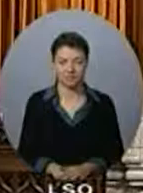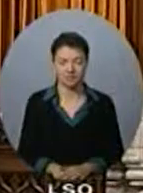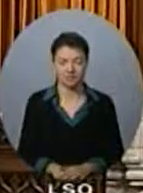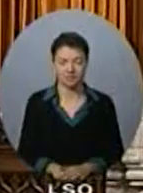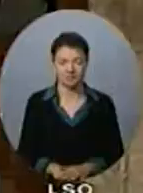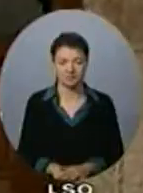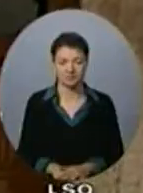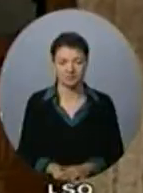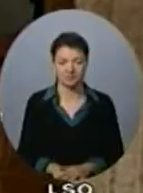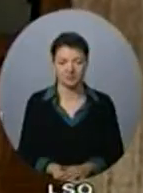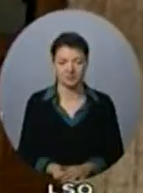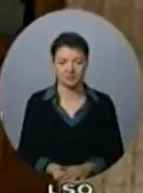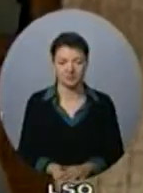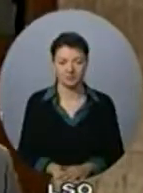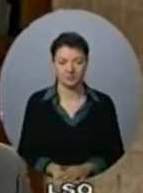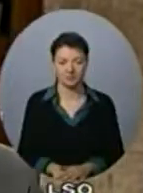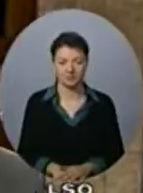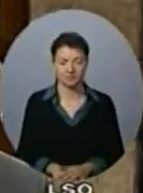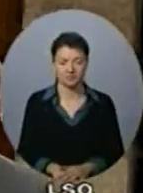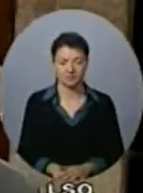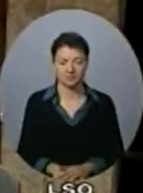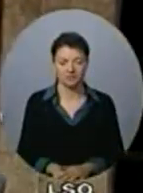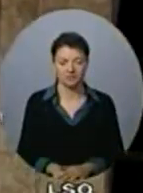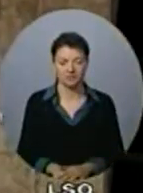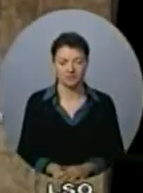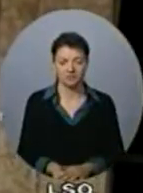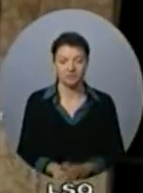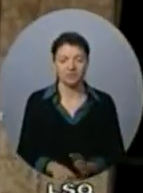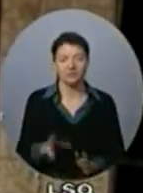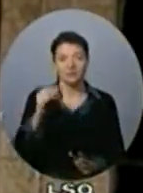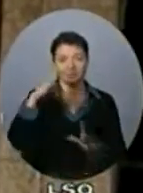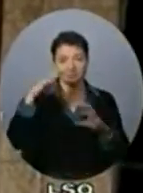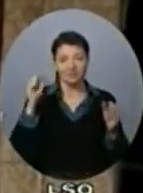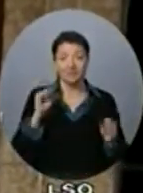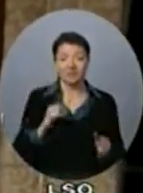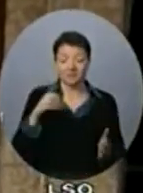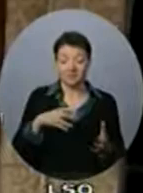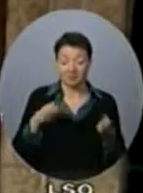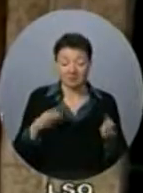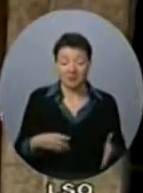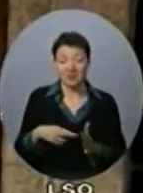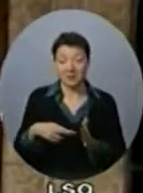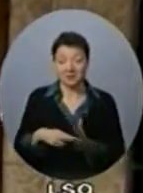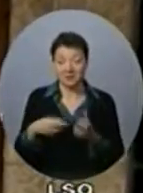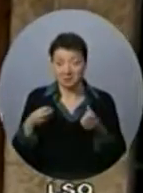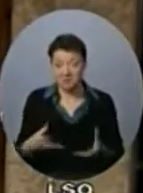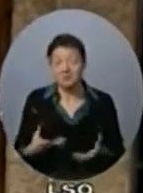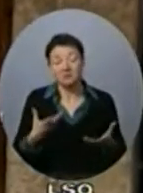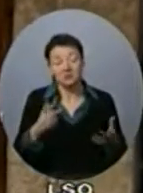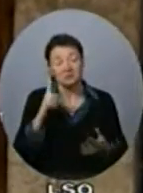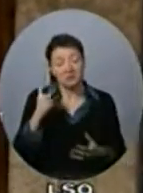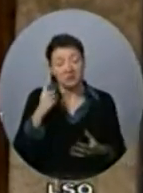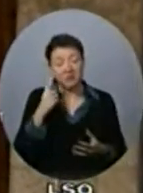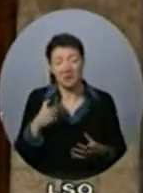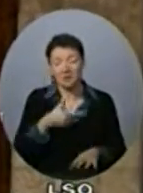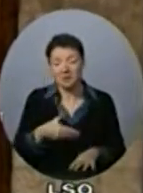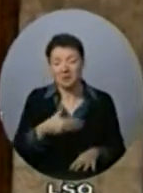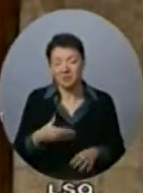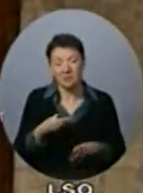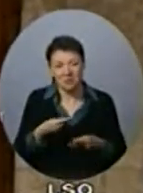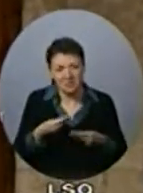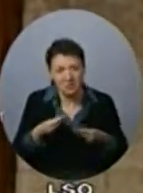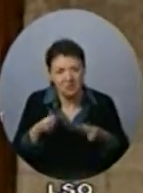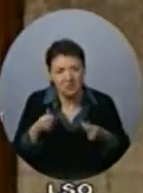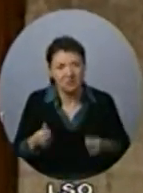Mr. Speaker, without a plan, without rules, documents reveal the government has been spending millions on border infrastructure projects in Quebec, Ontario